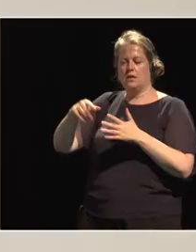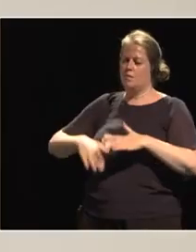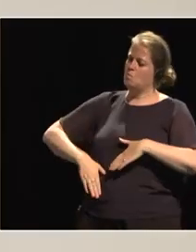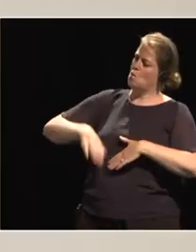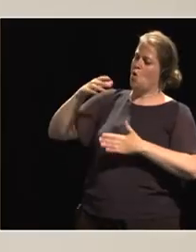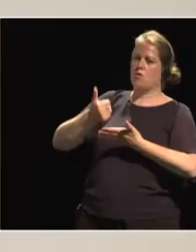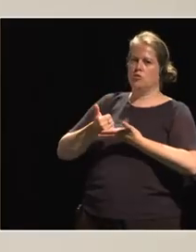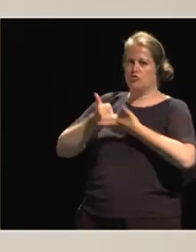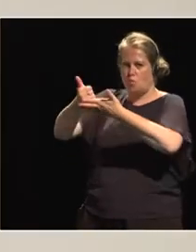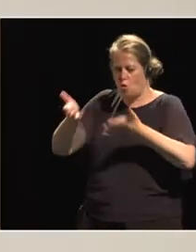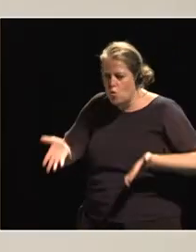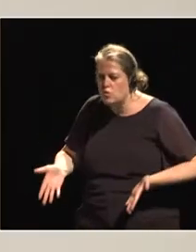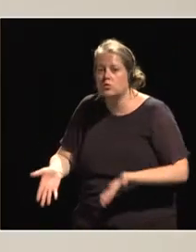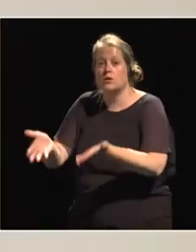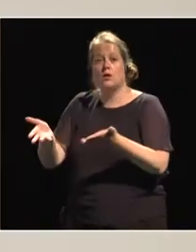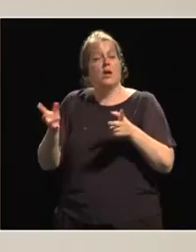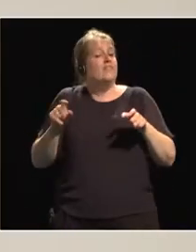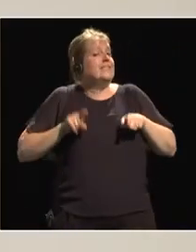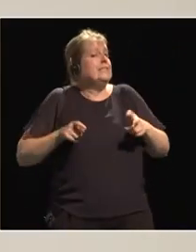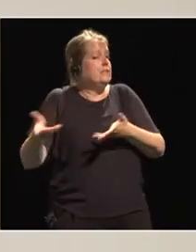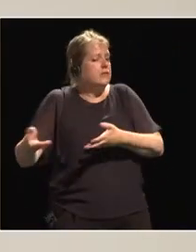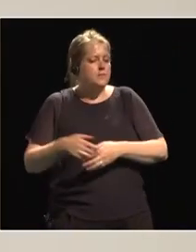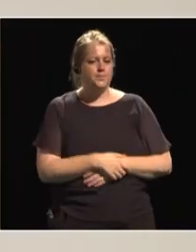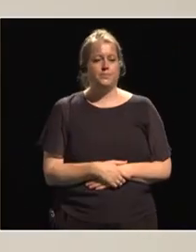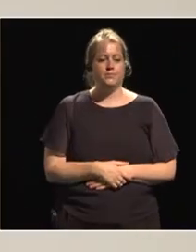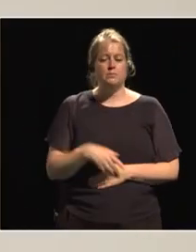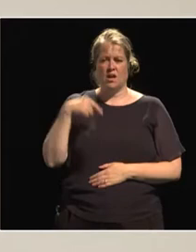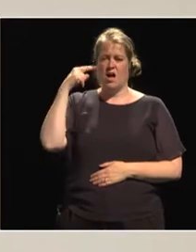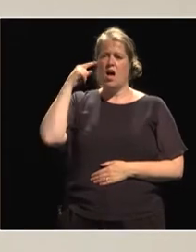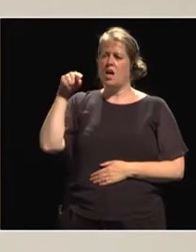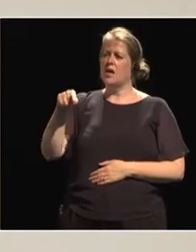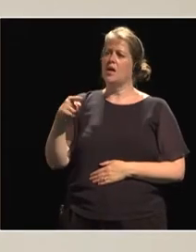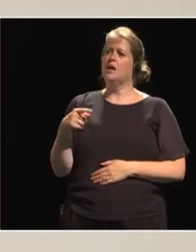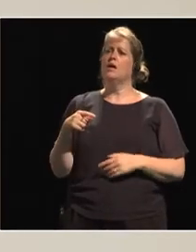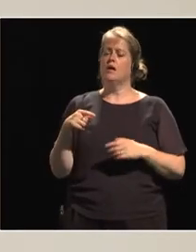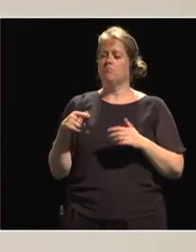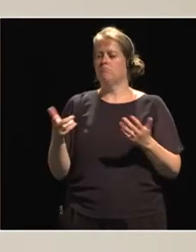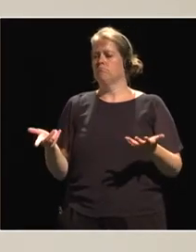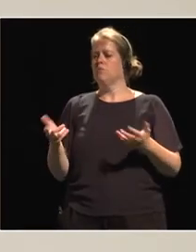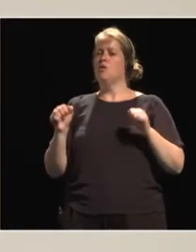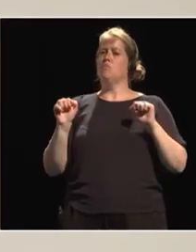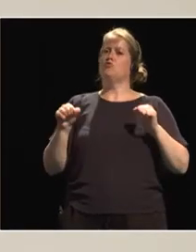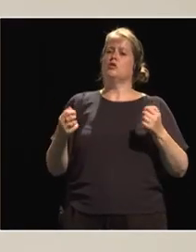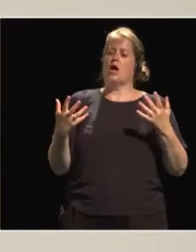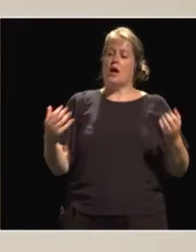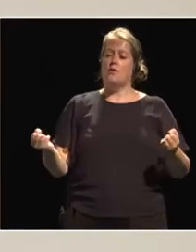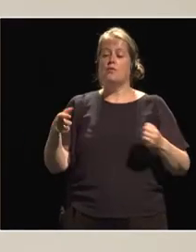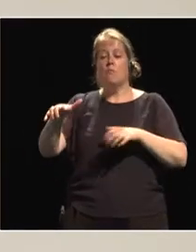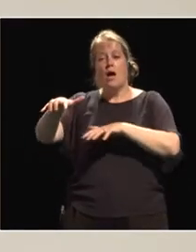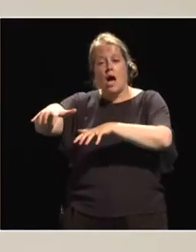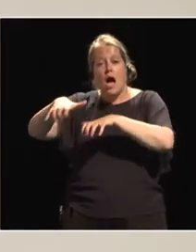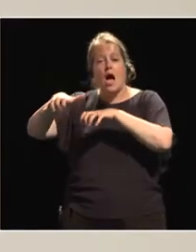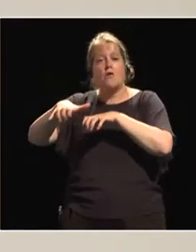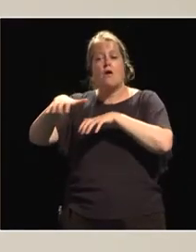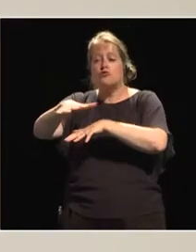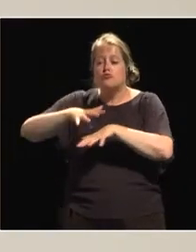support. And I think there is great potential, both at the level of agricultural organizations, in terms